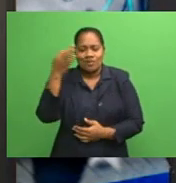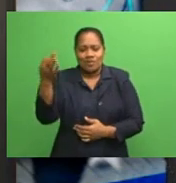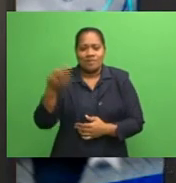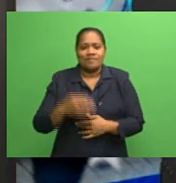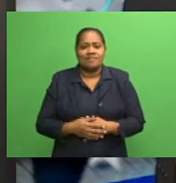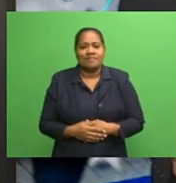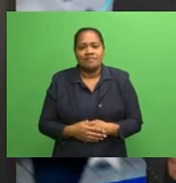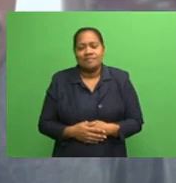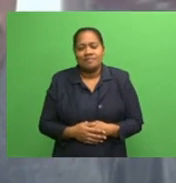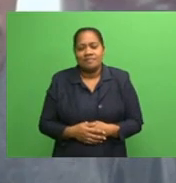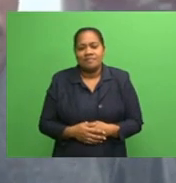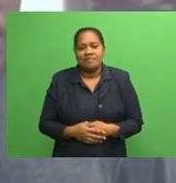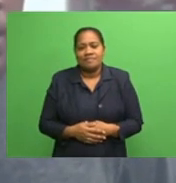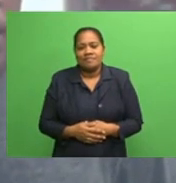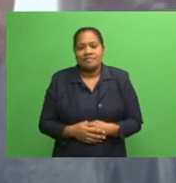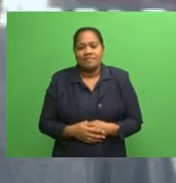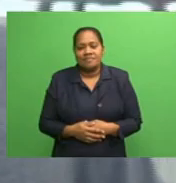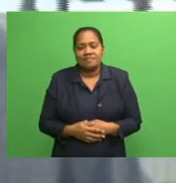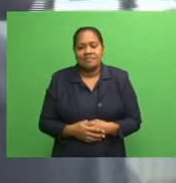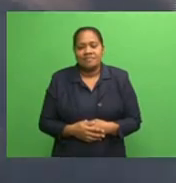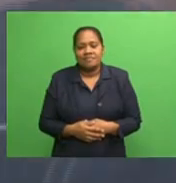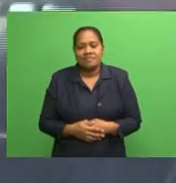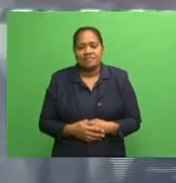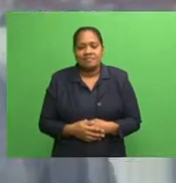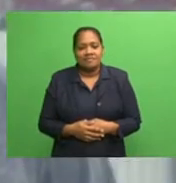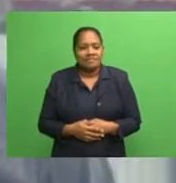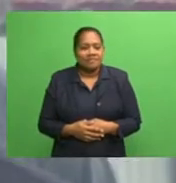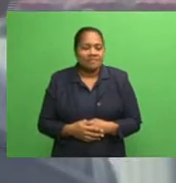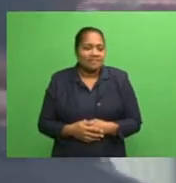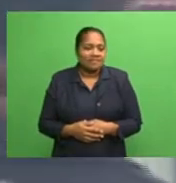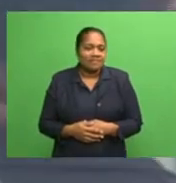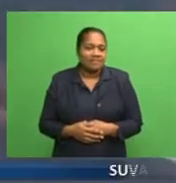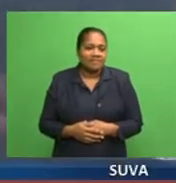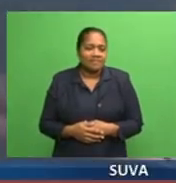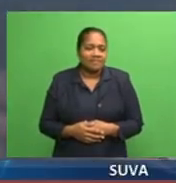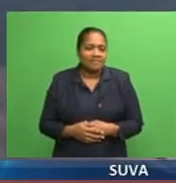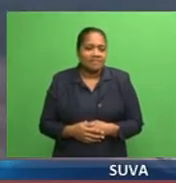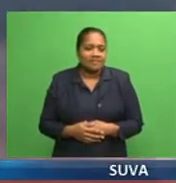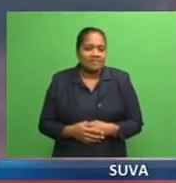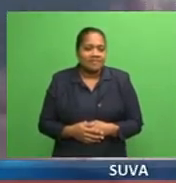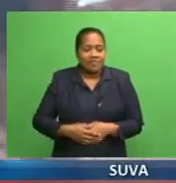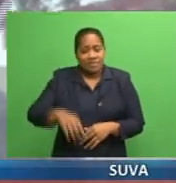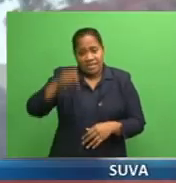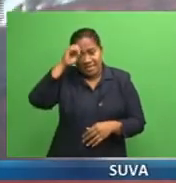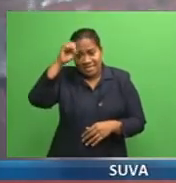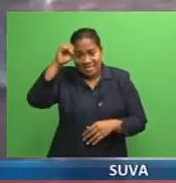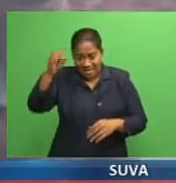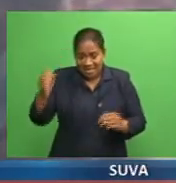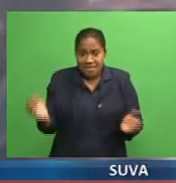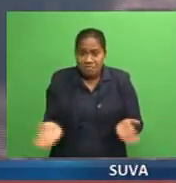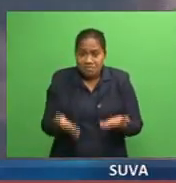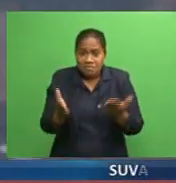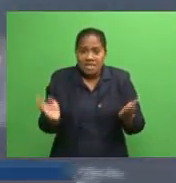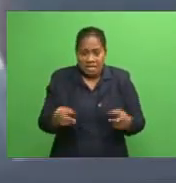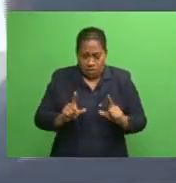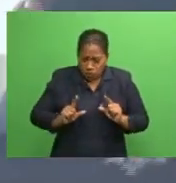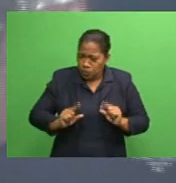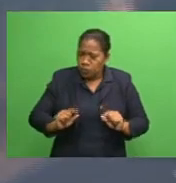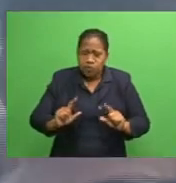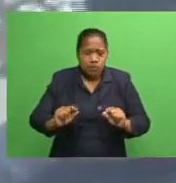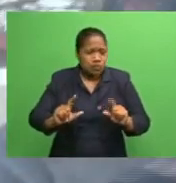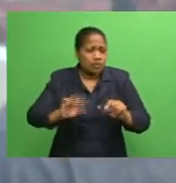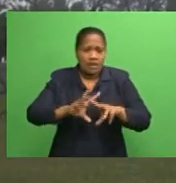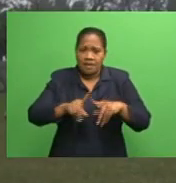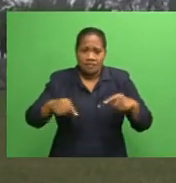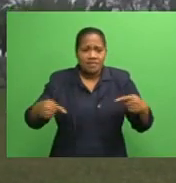senior players are doing everything they can to encourage this Suva